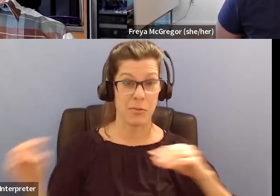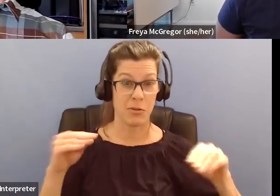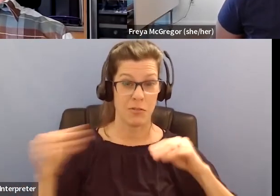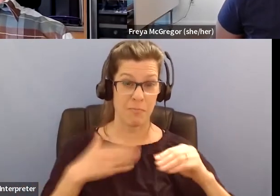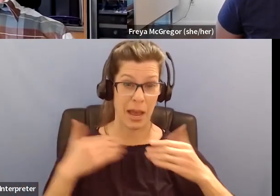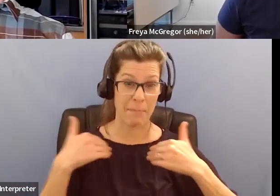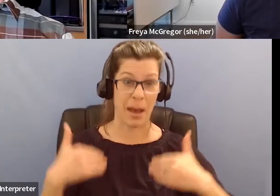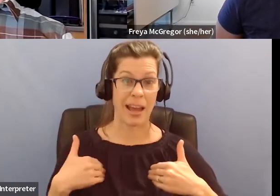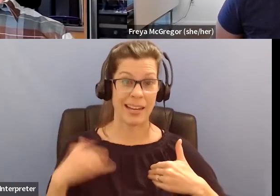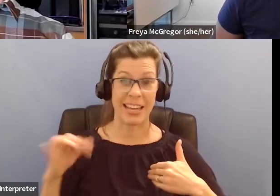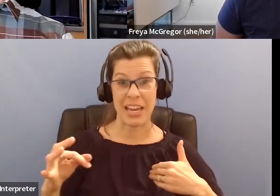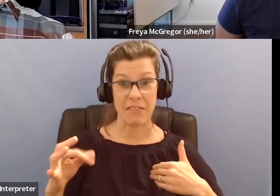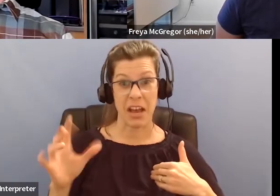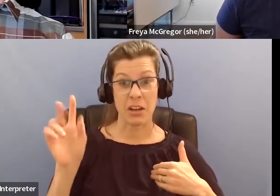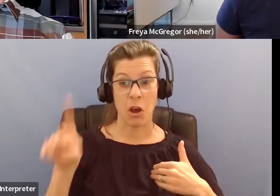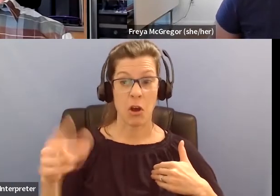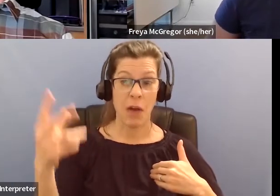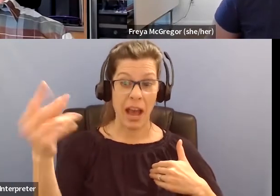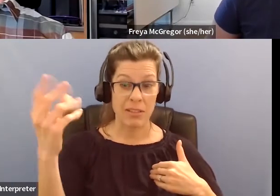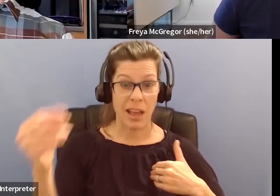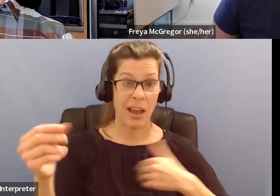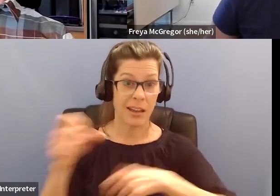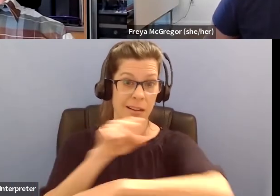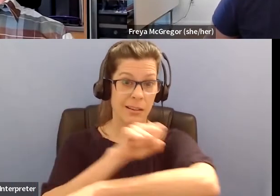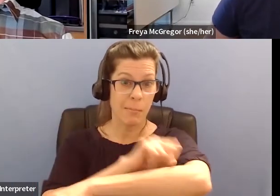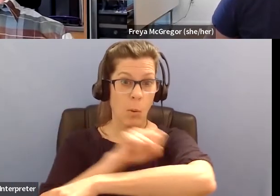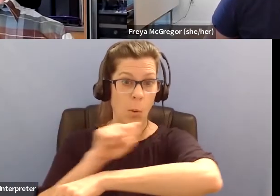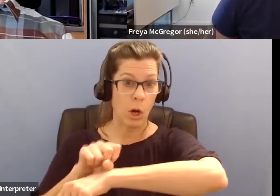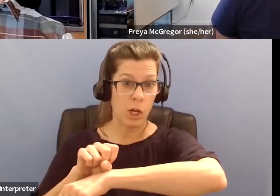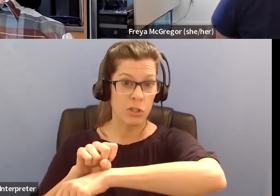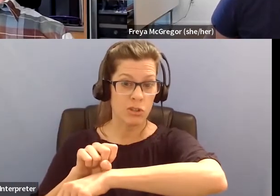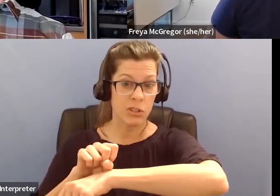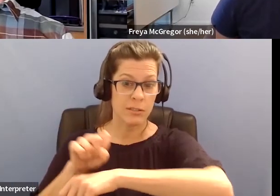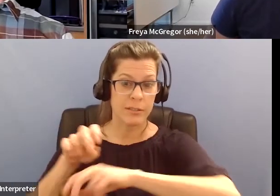it doesn't take anything for me to be transported.